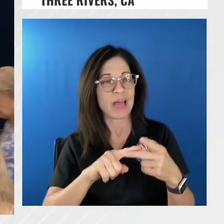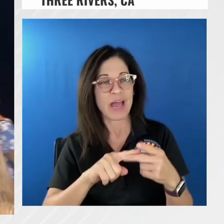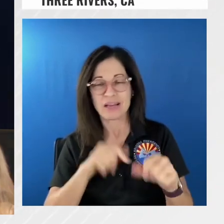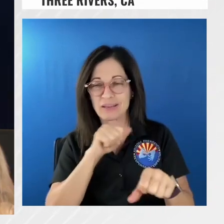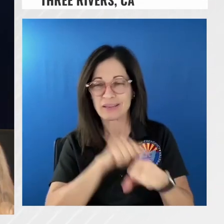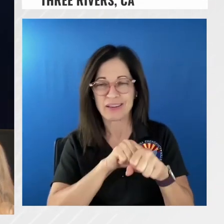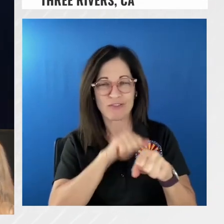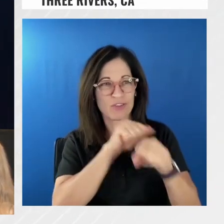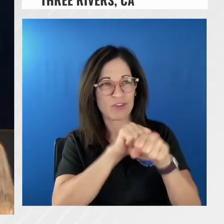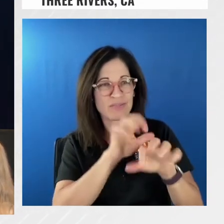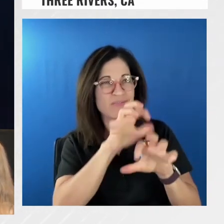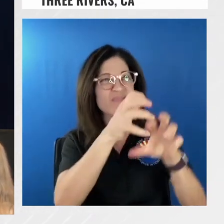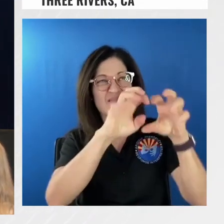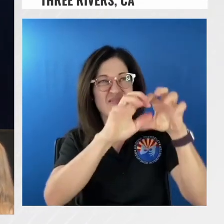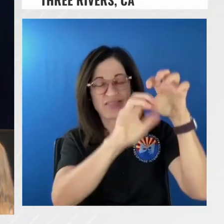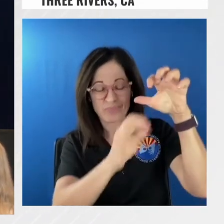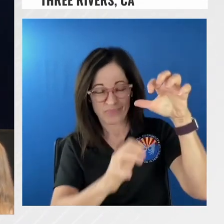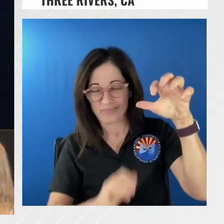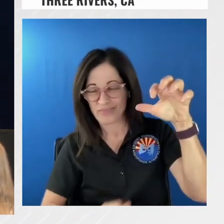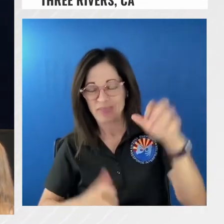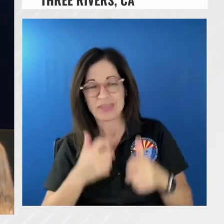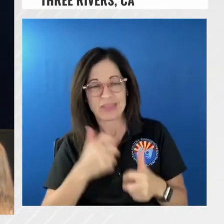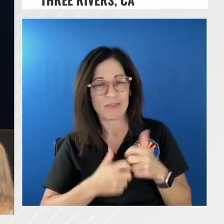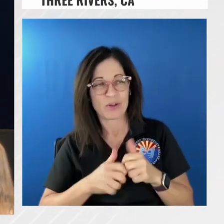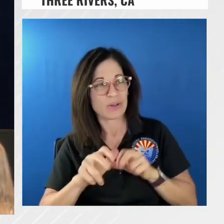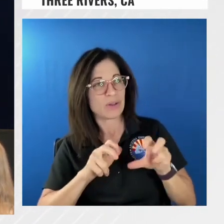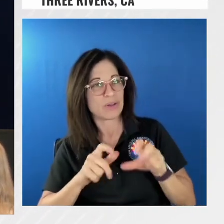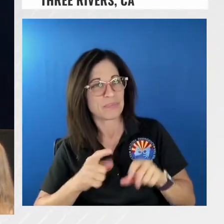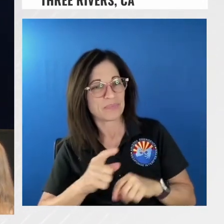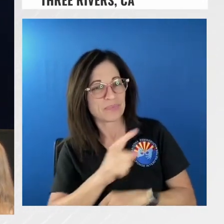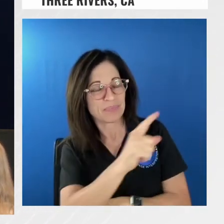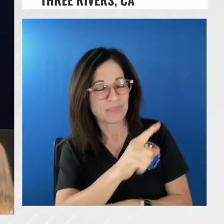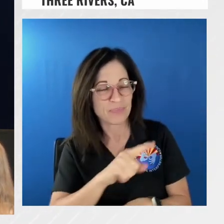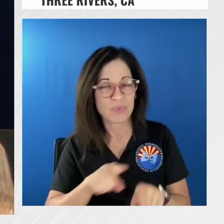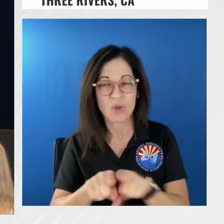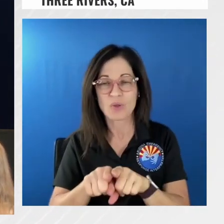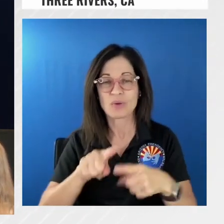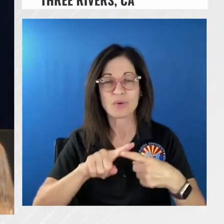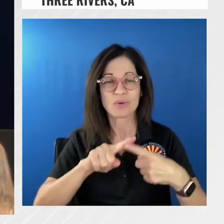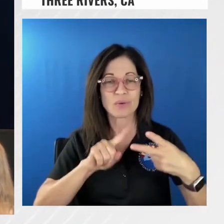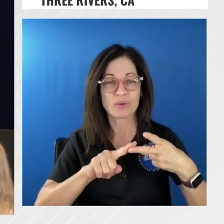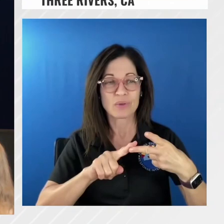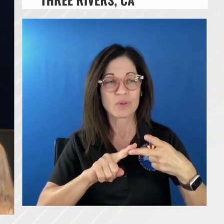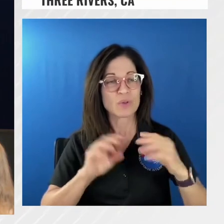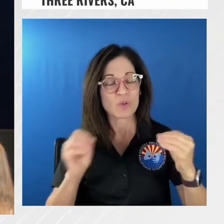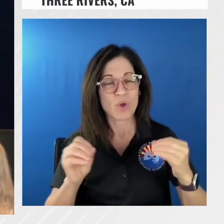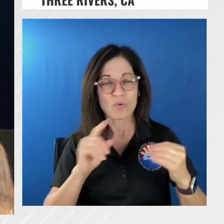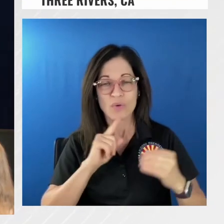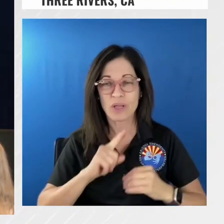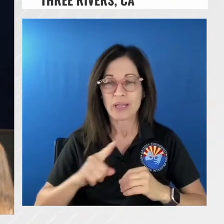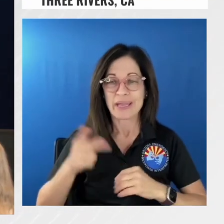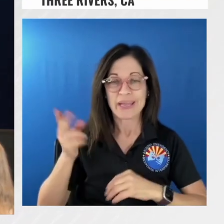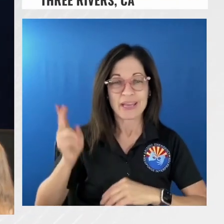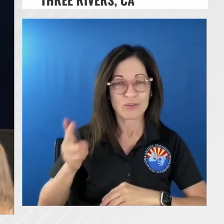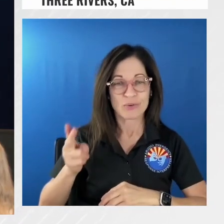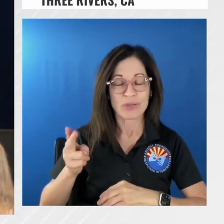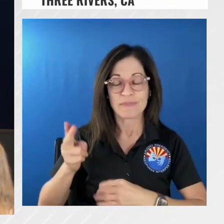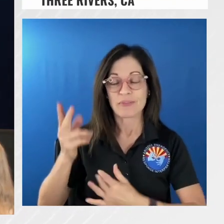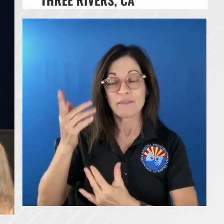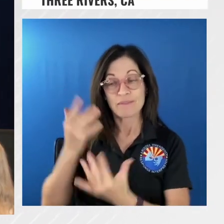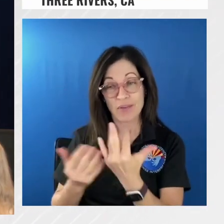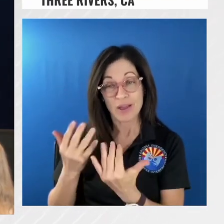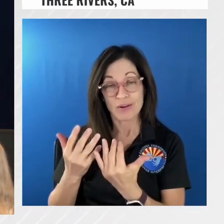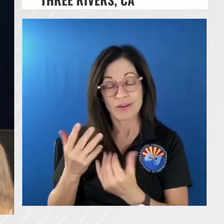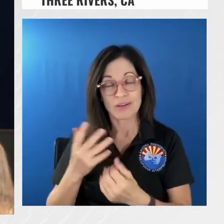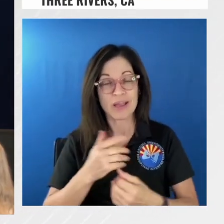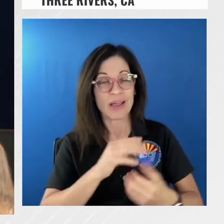there is not any real fire history between the fire and the community and so